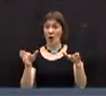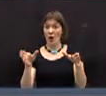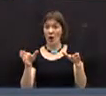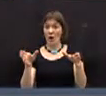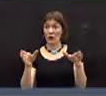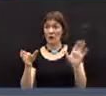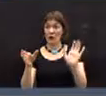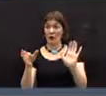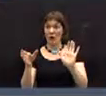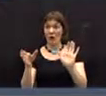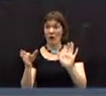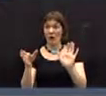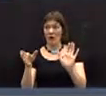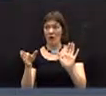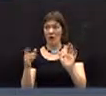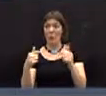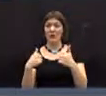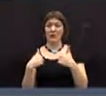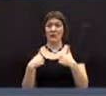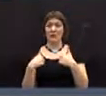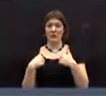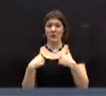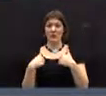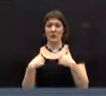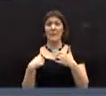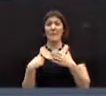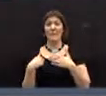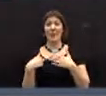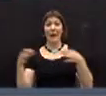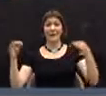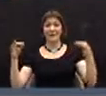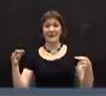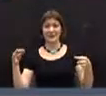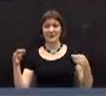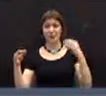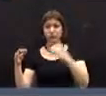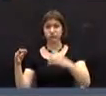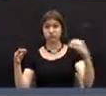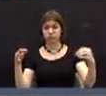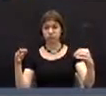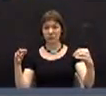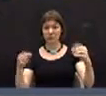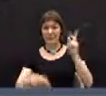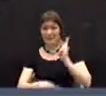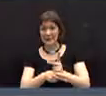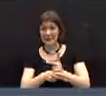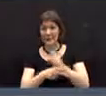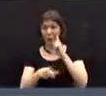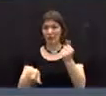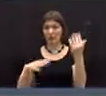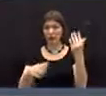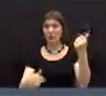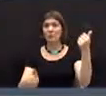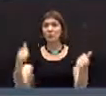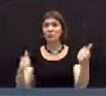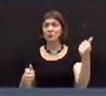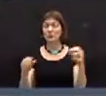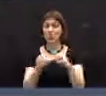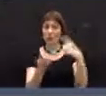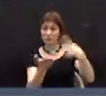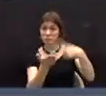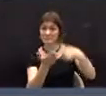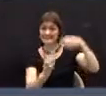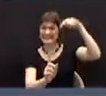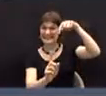chair's position, ruling, be sustained? Is there further debate